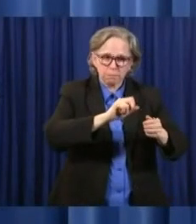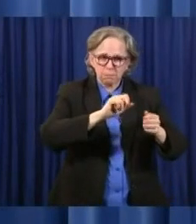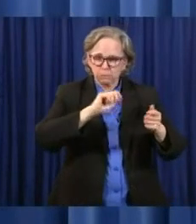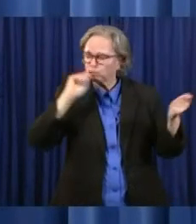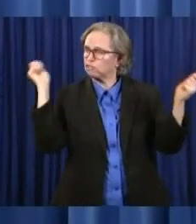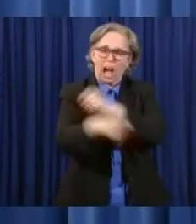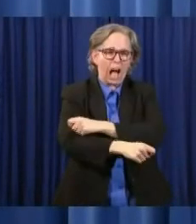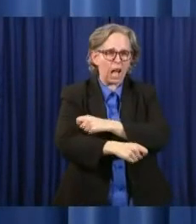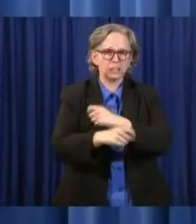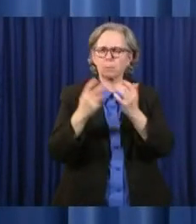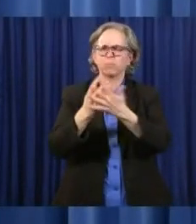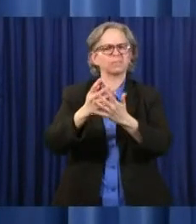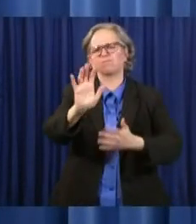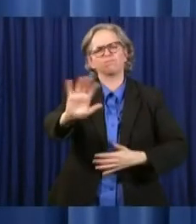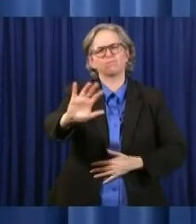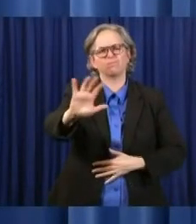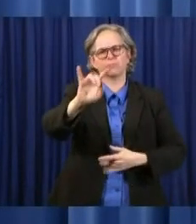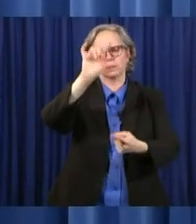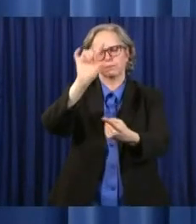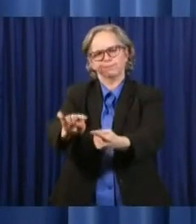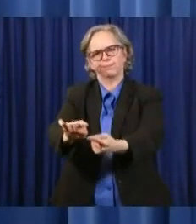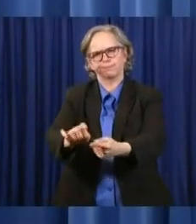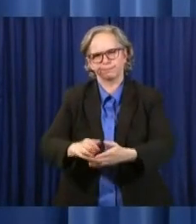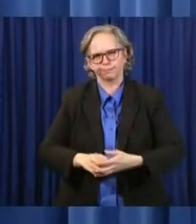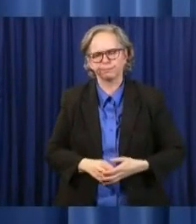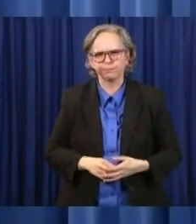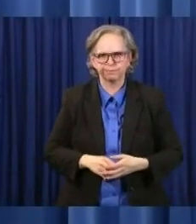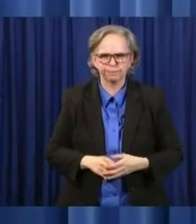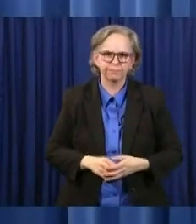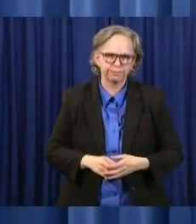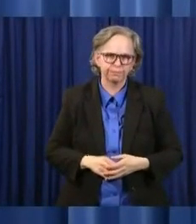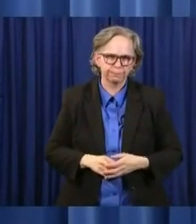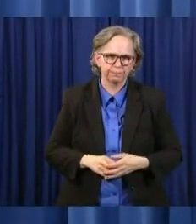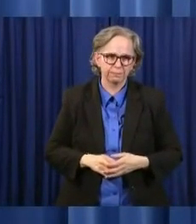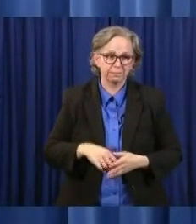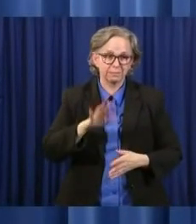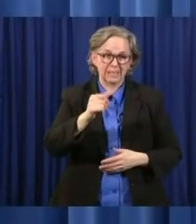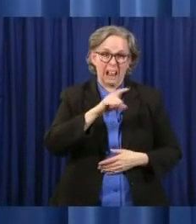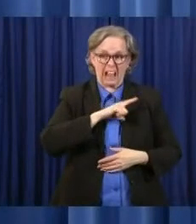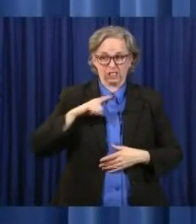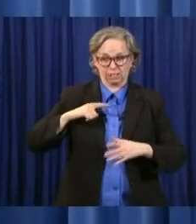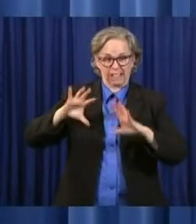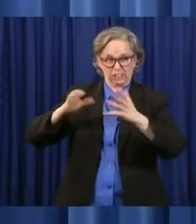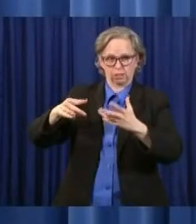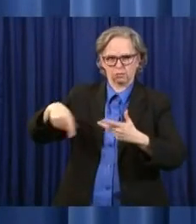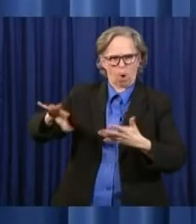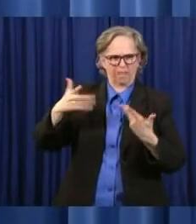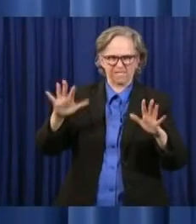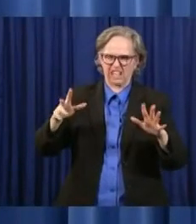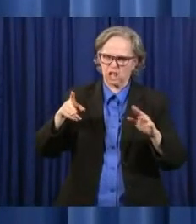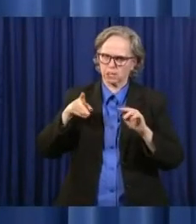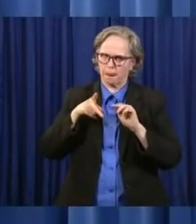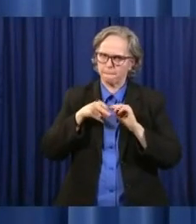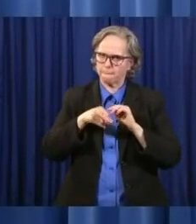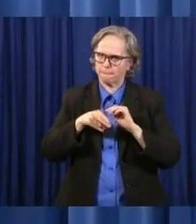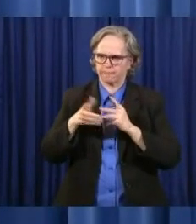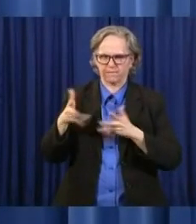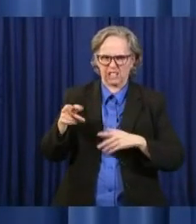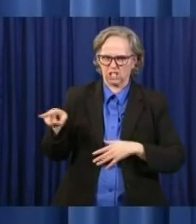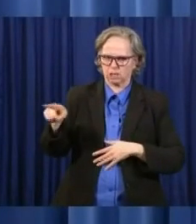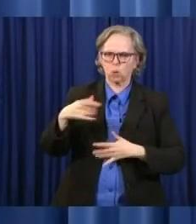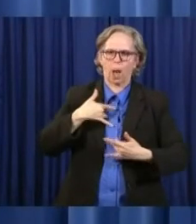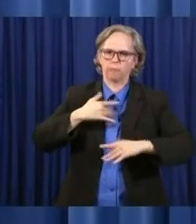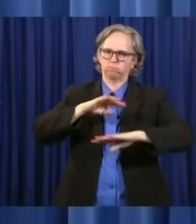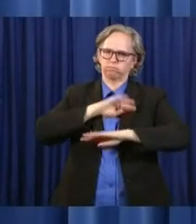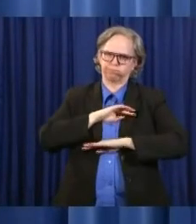our prisons beyond what, you the legislature has already done. So they're really, you look to